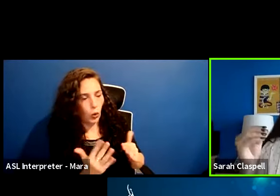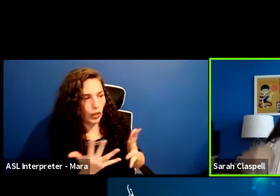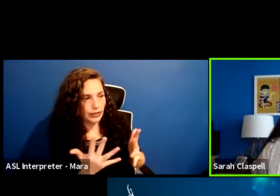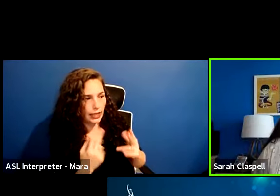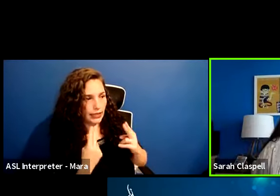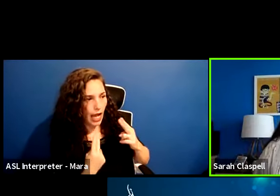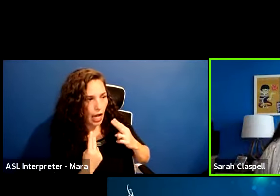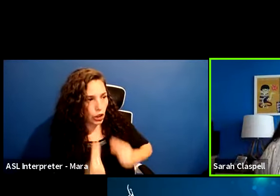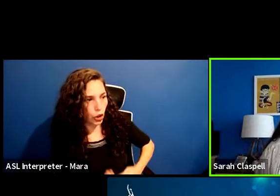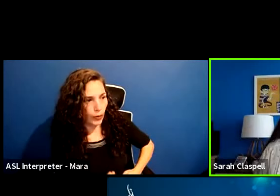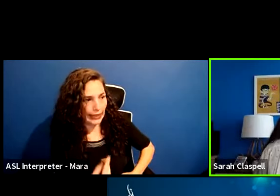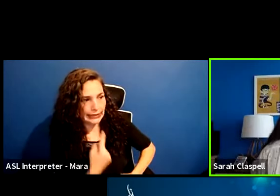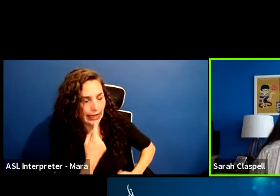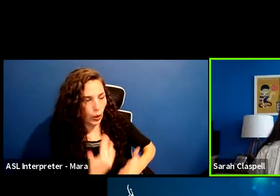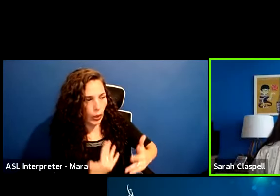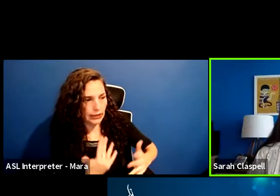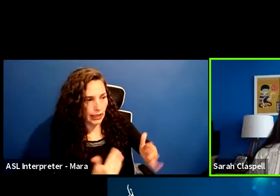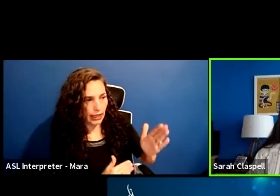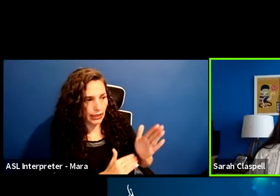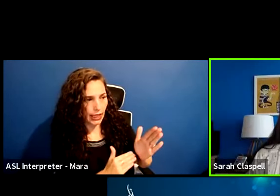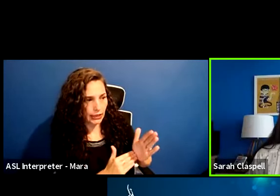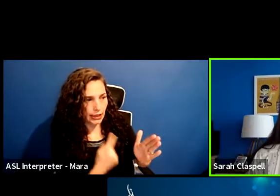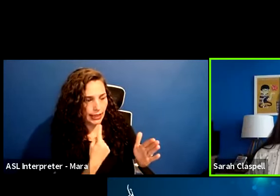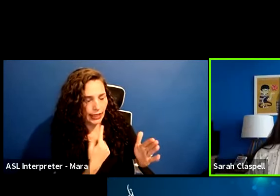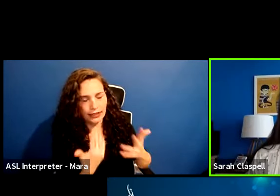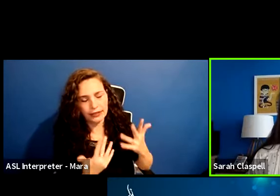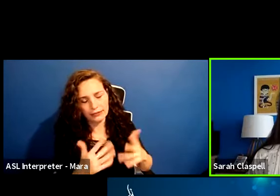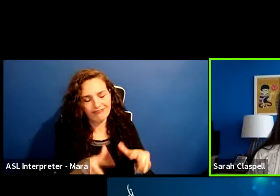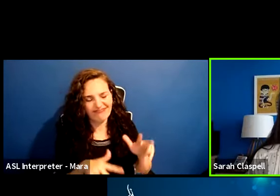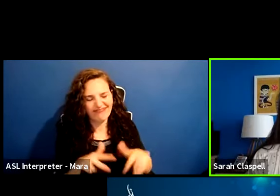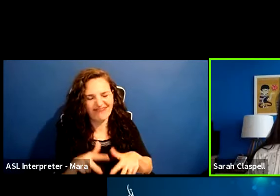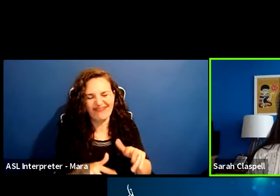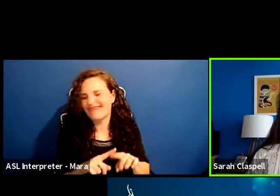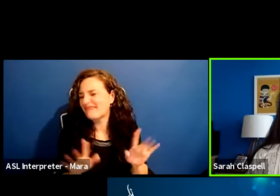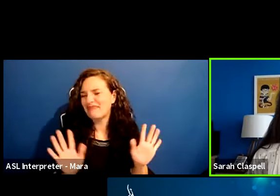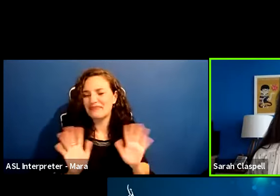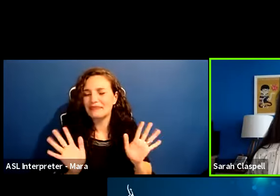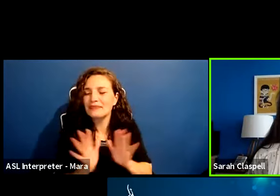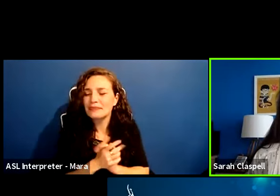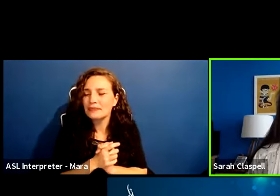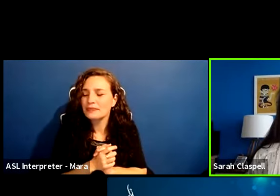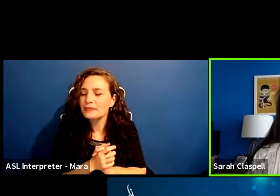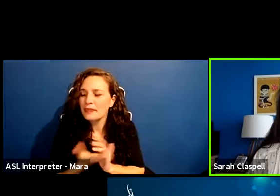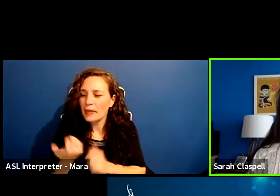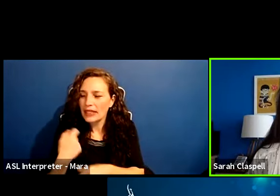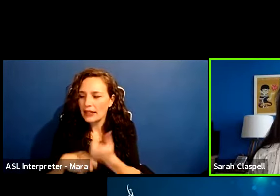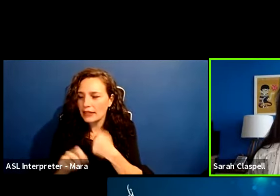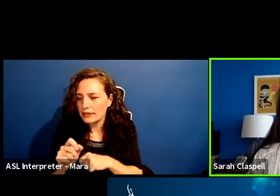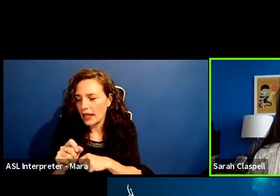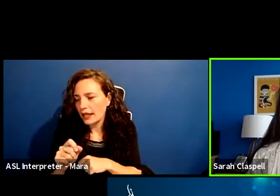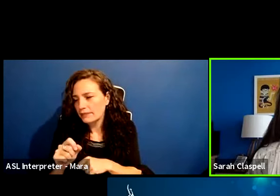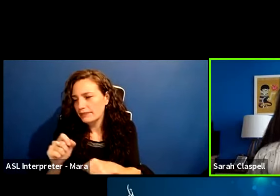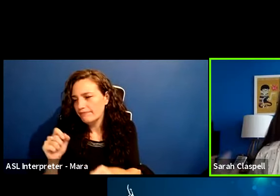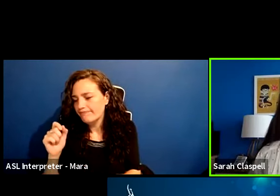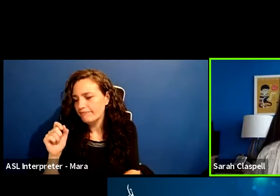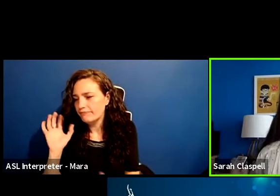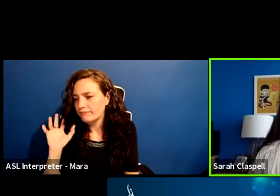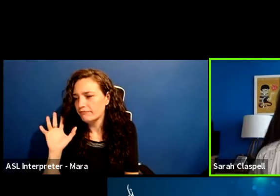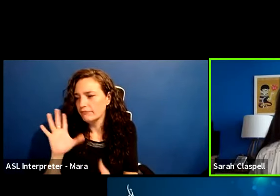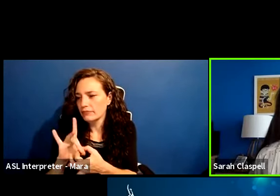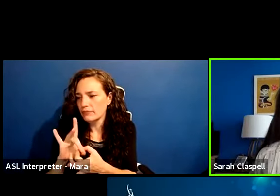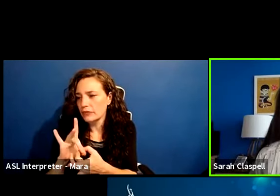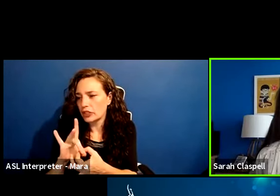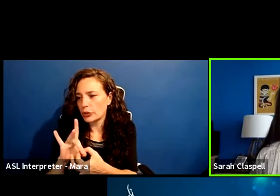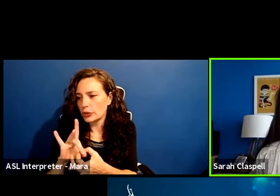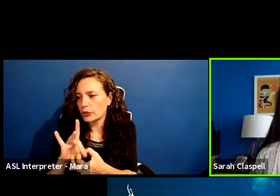What does, um, a doctor say? So, uh, I would say, um, yeah, tap into, um, the truth